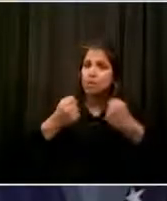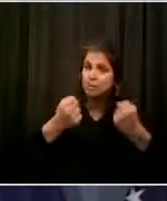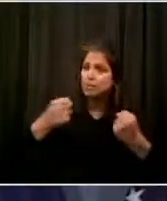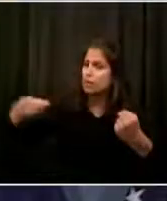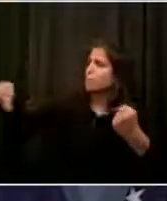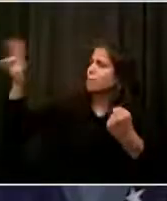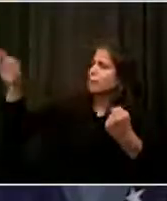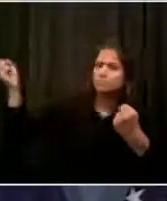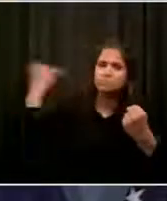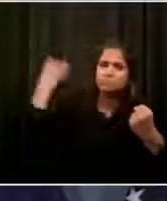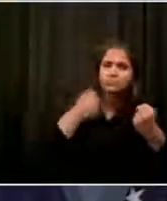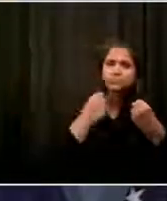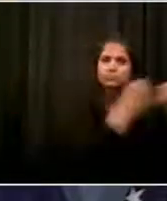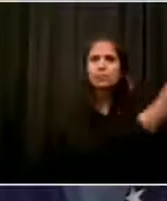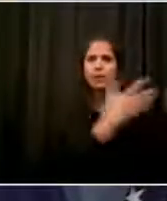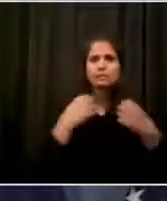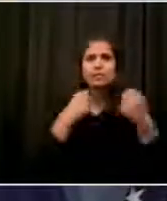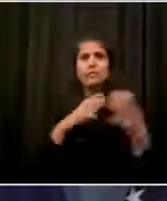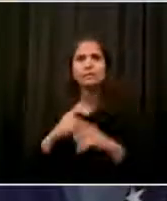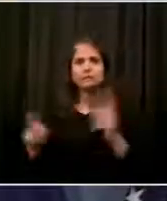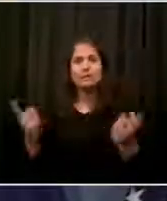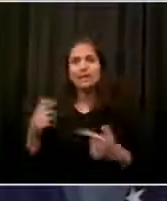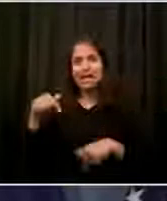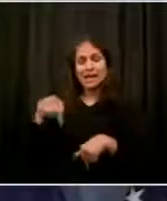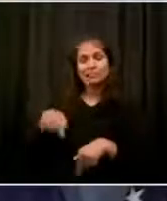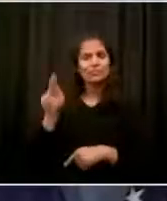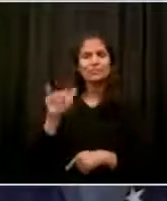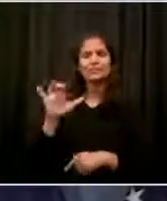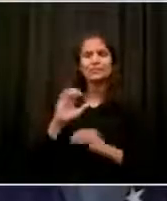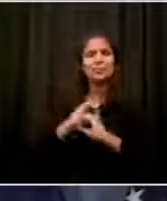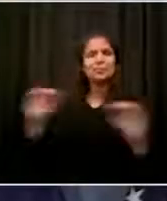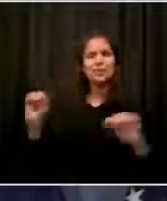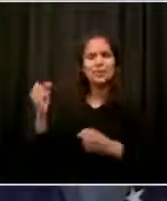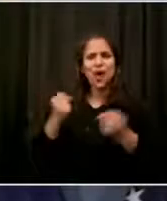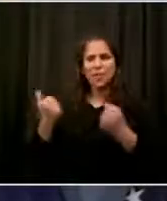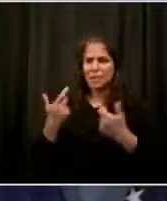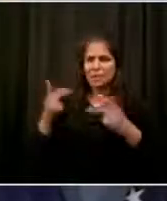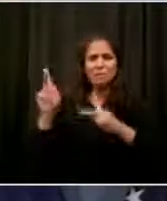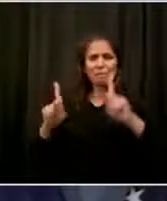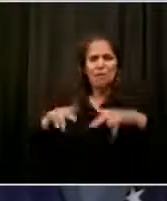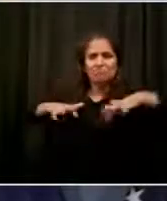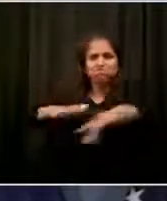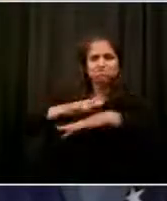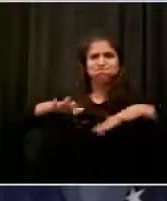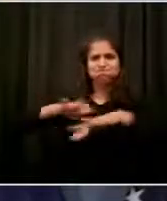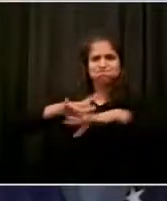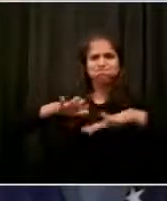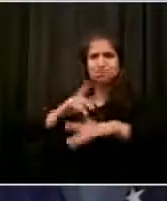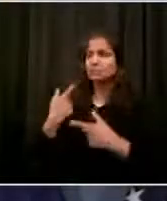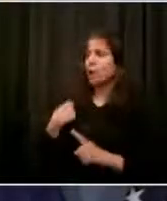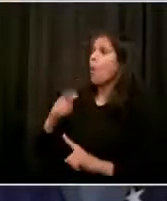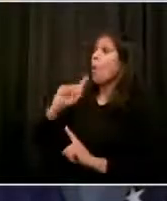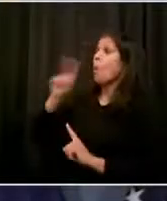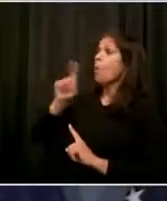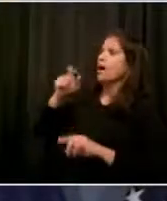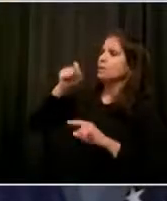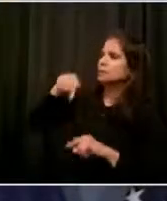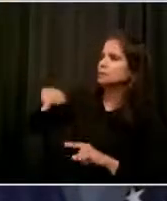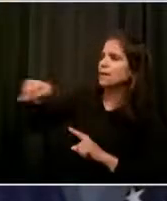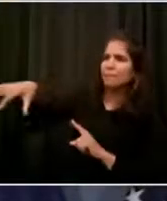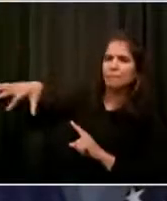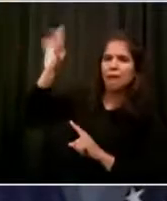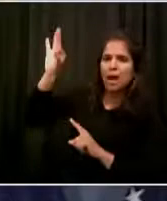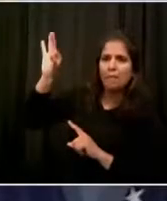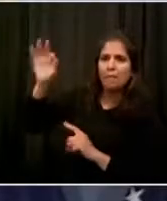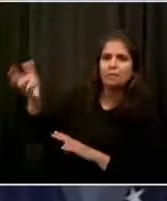The in-store is different and doable, but still harder because of distance. So when I talked to the CEO of